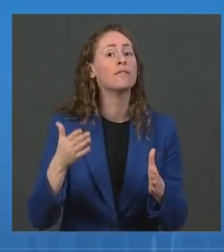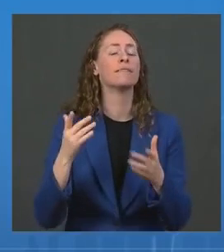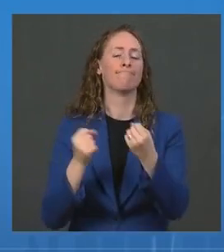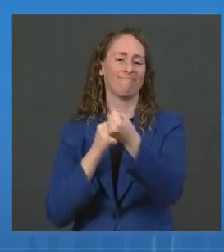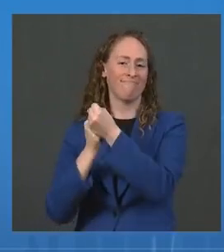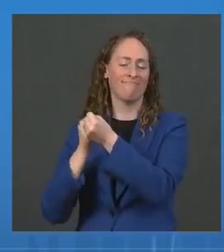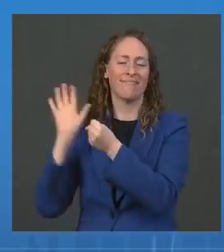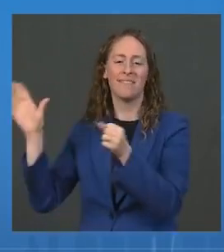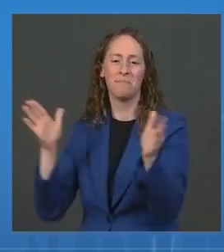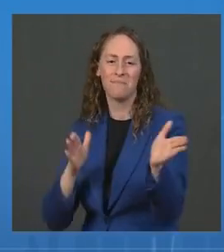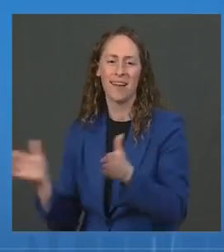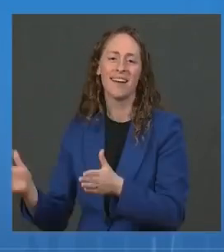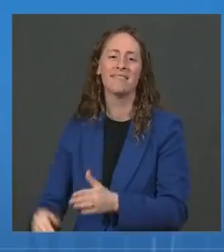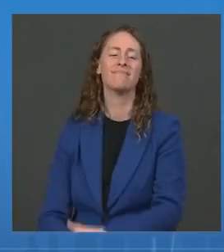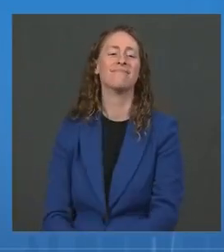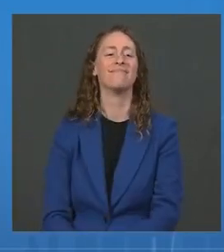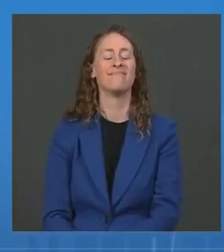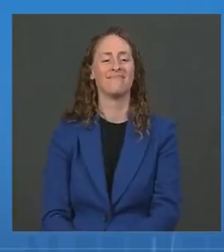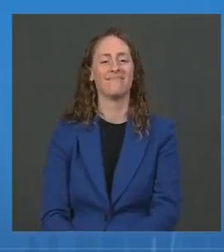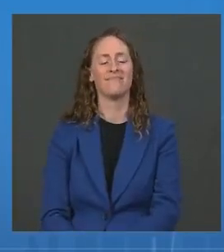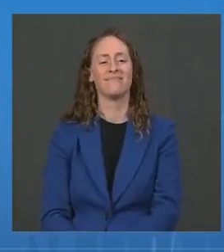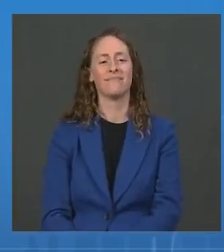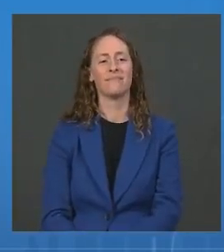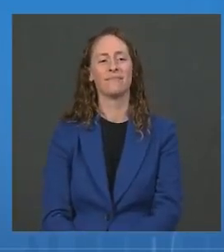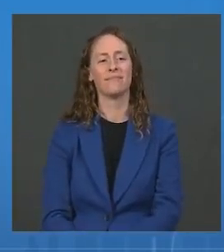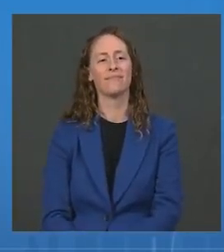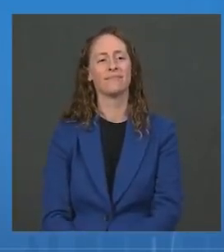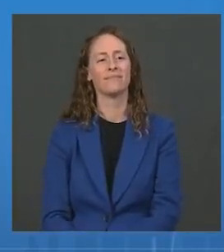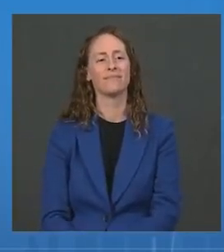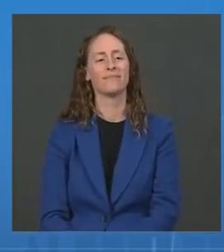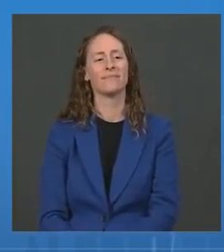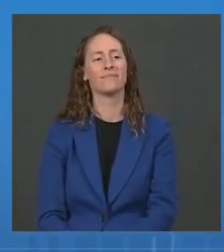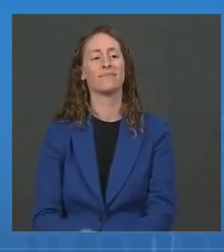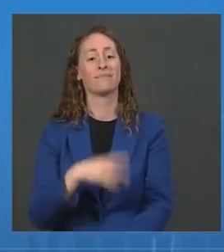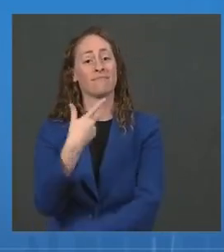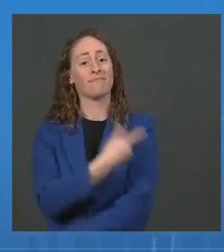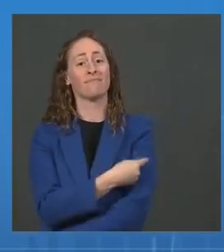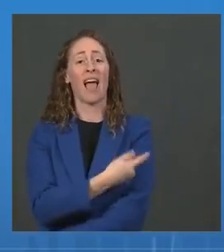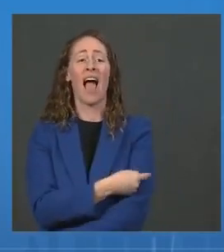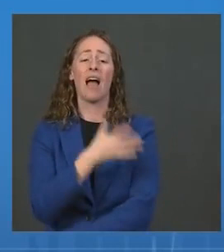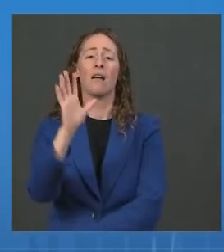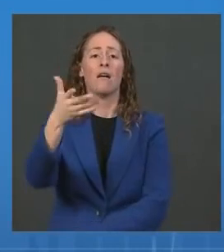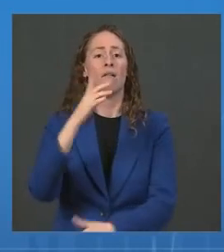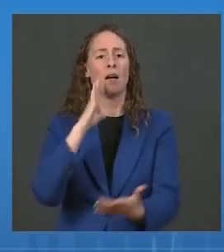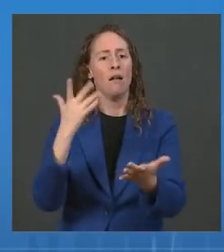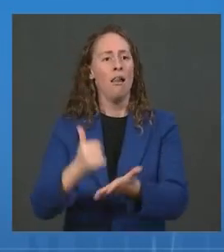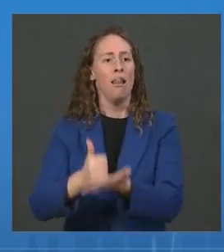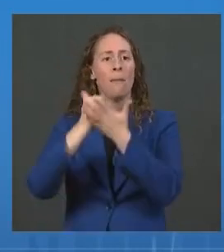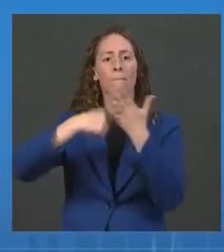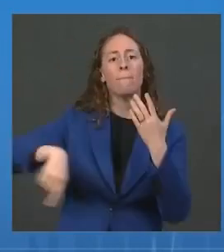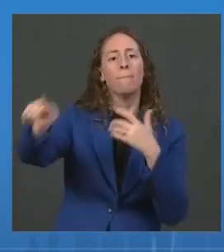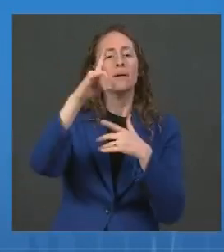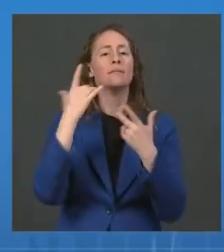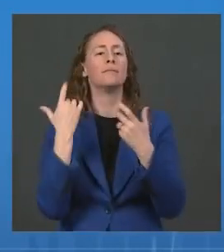employees, workplaces, and communities safer and help accelerate our path out of the pandemic.